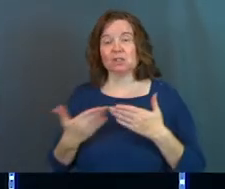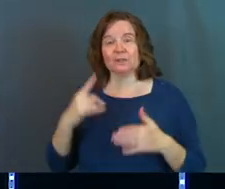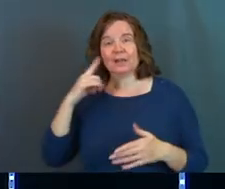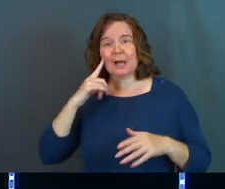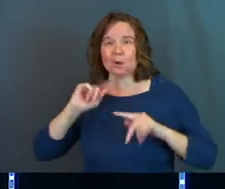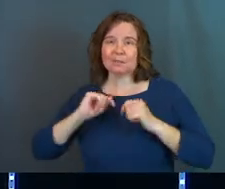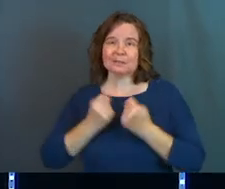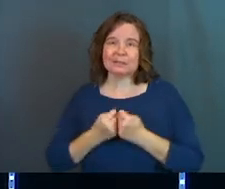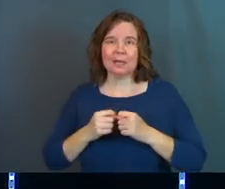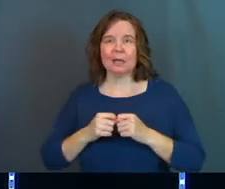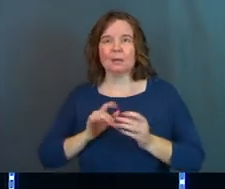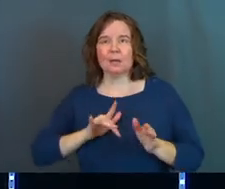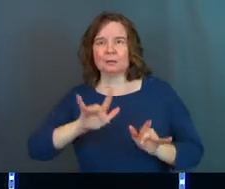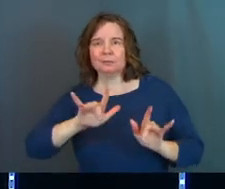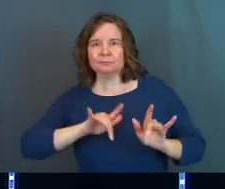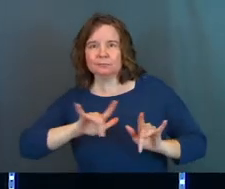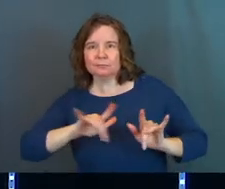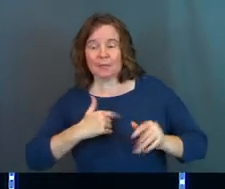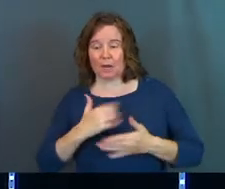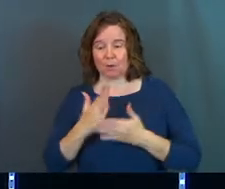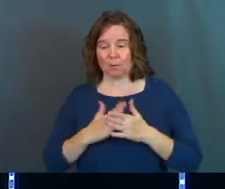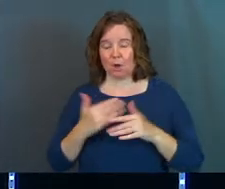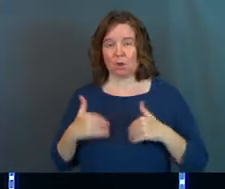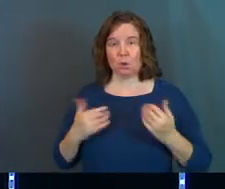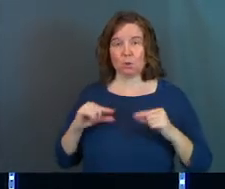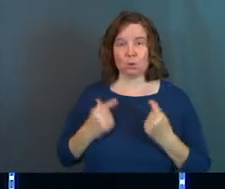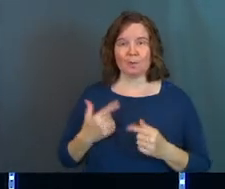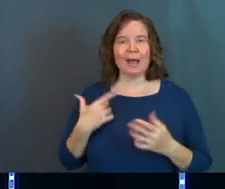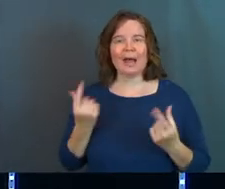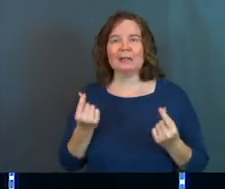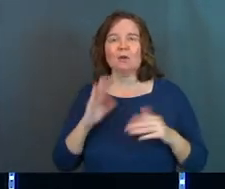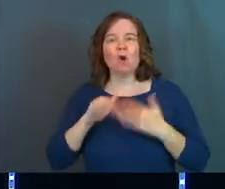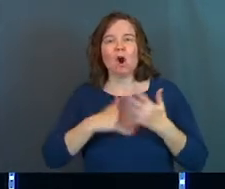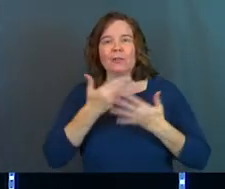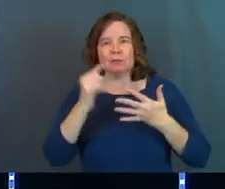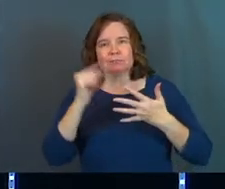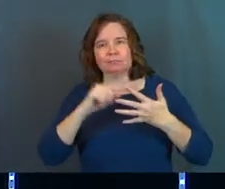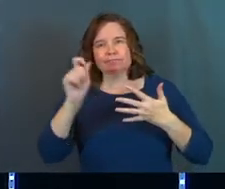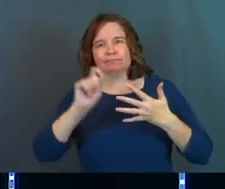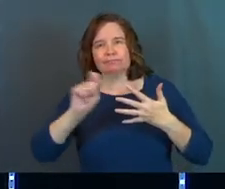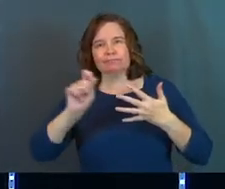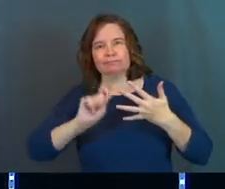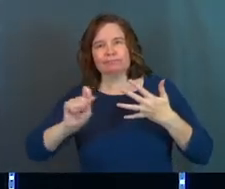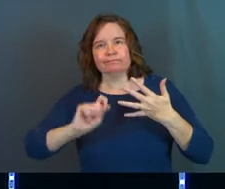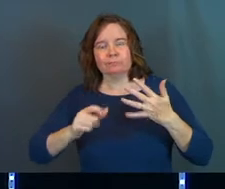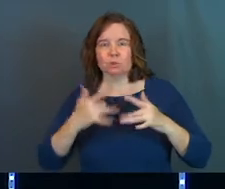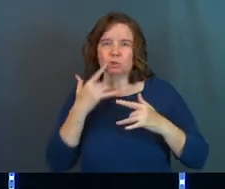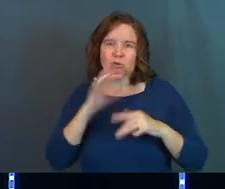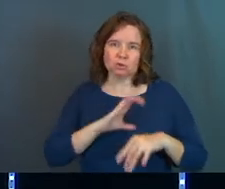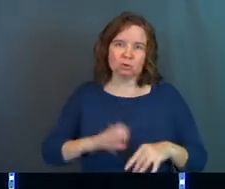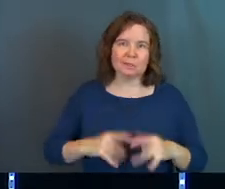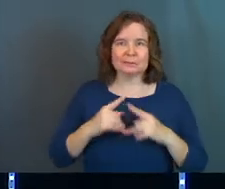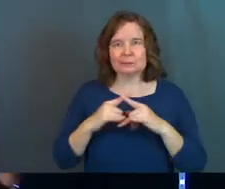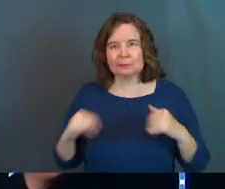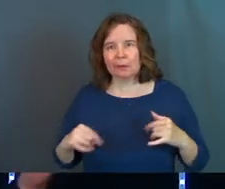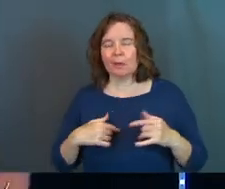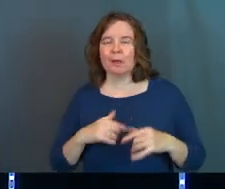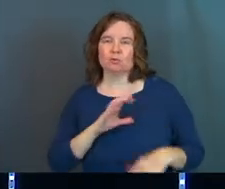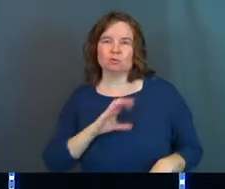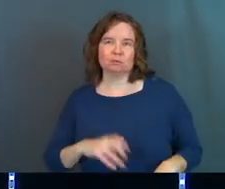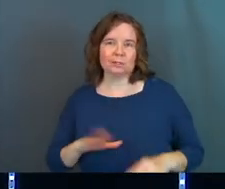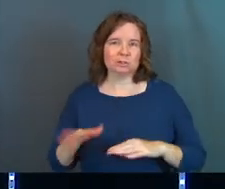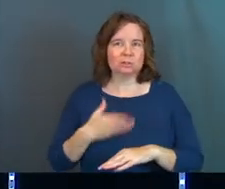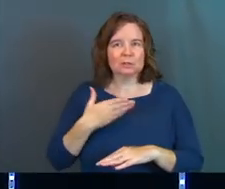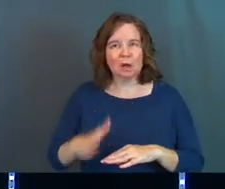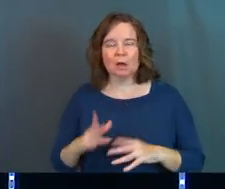sound team, and I was part of the youth group, and I went to Sunday school. I did all the things. I went to Christian camp. I went to Christian concerts. I listened